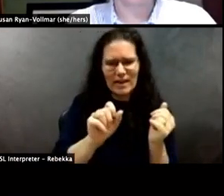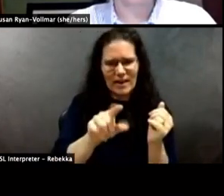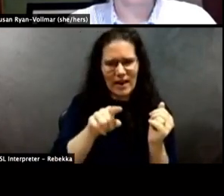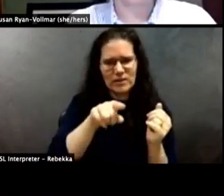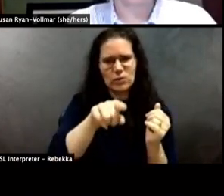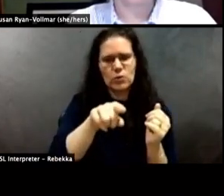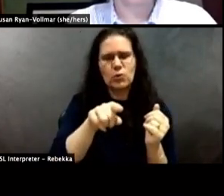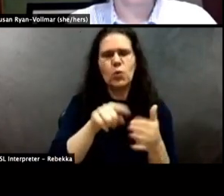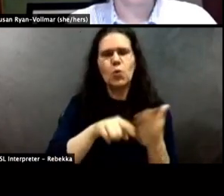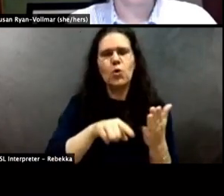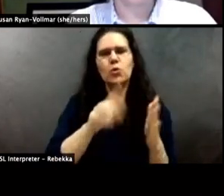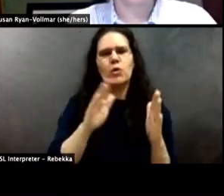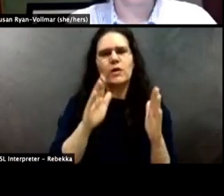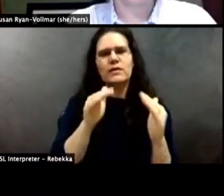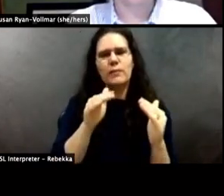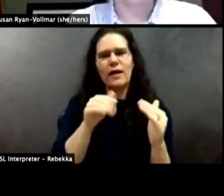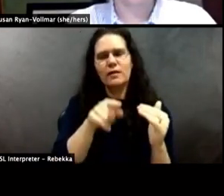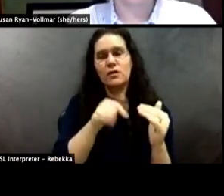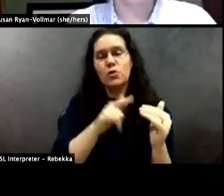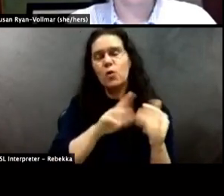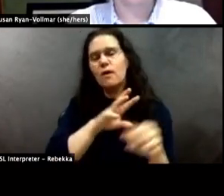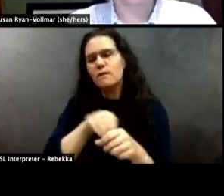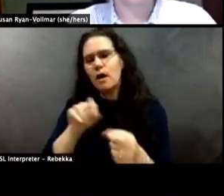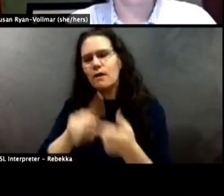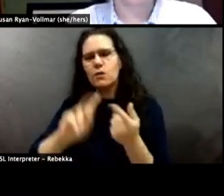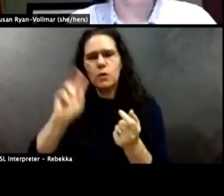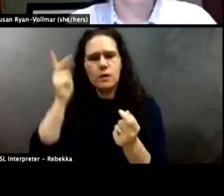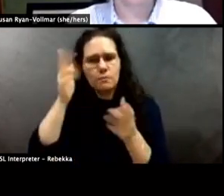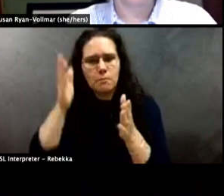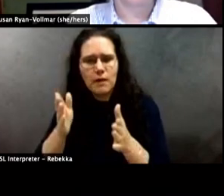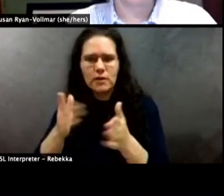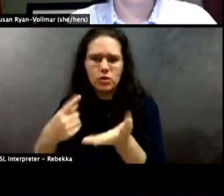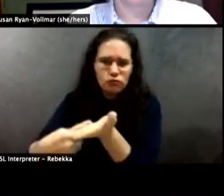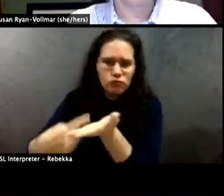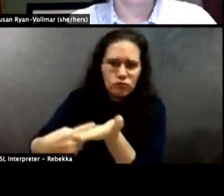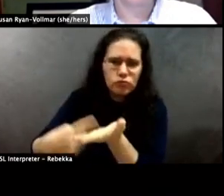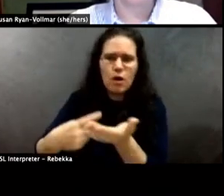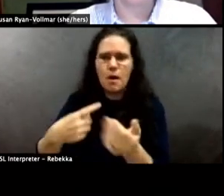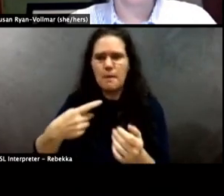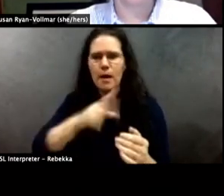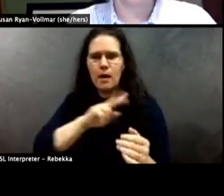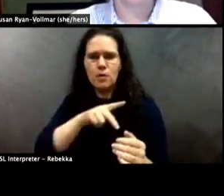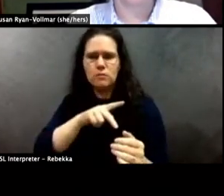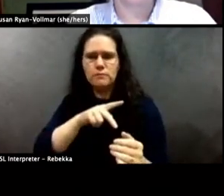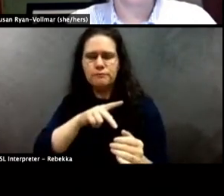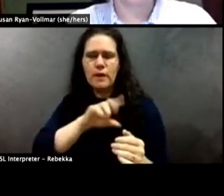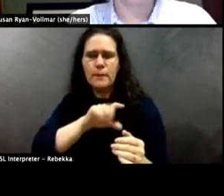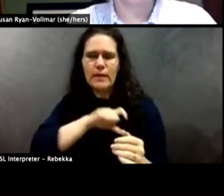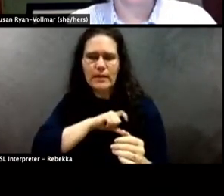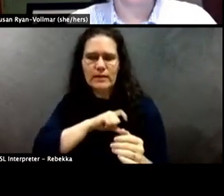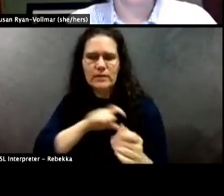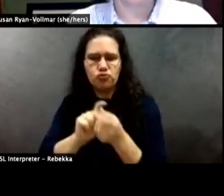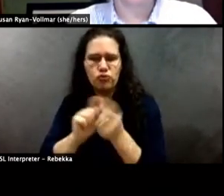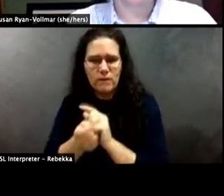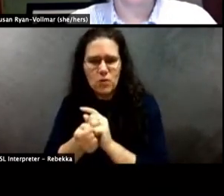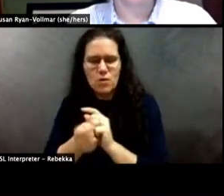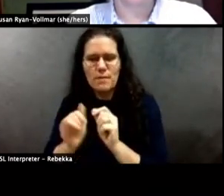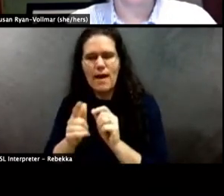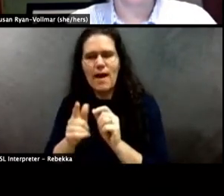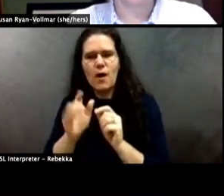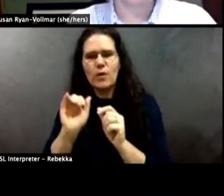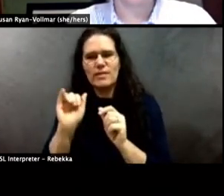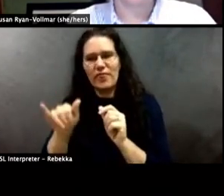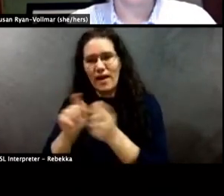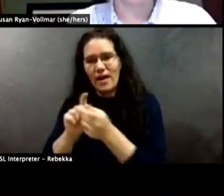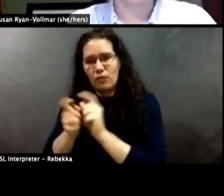as you're engaging with elected officials on police reform? How do you tie that to what we're asking of Lieutenant Pedrini in this